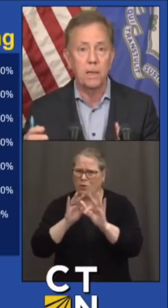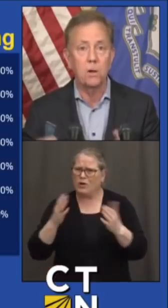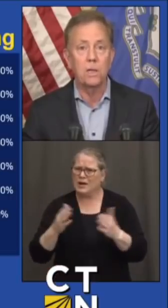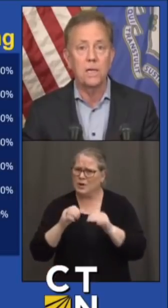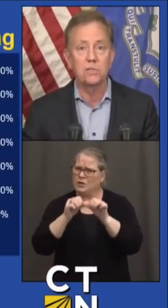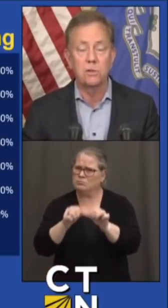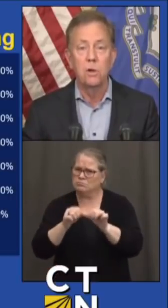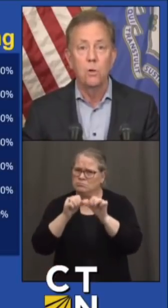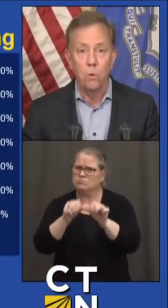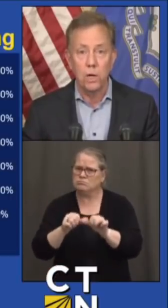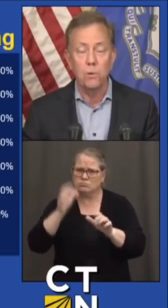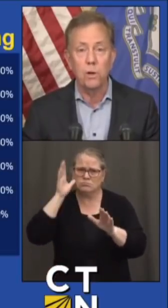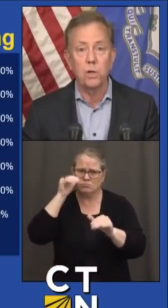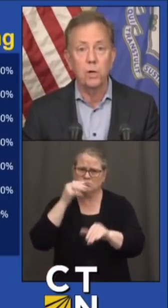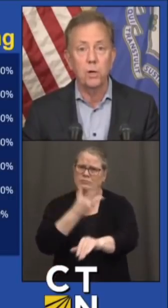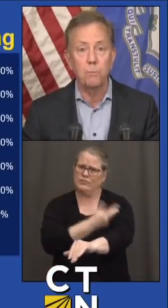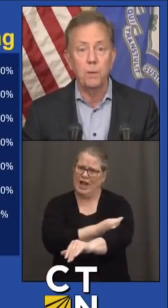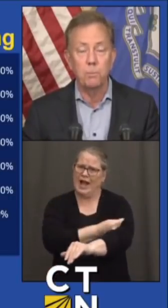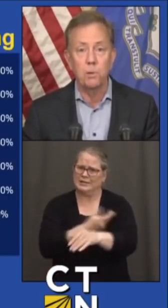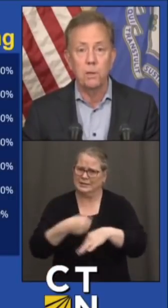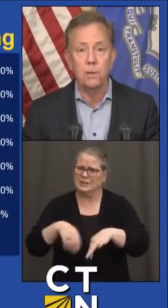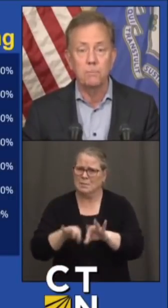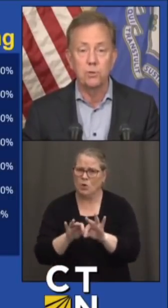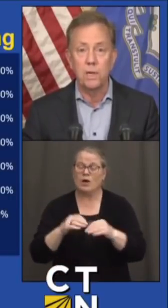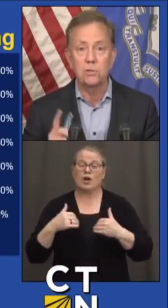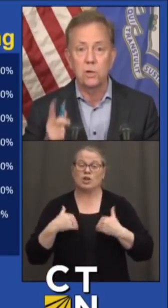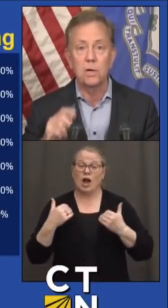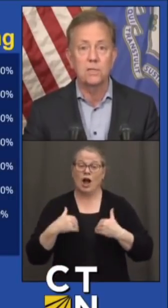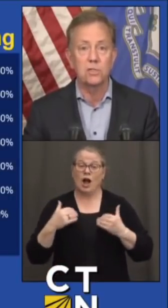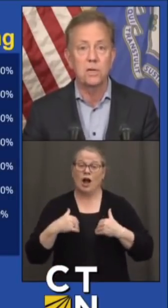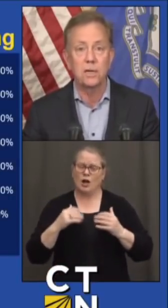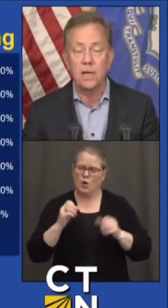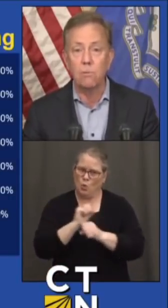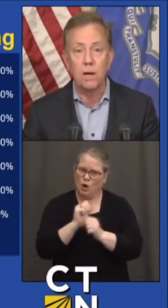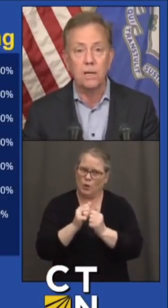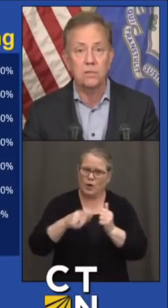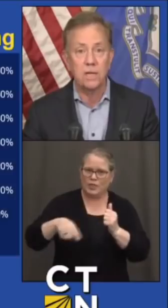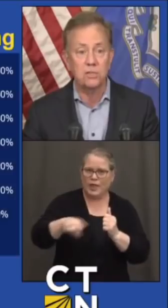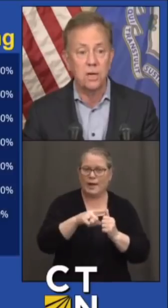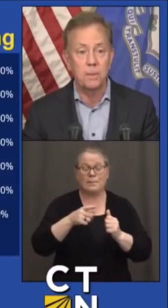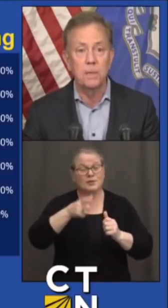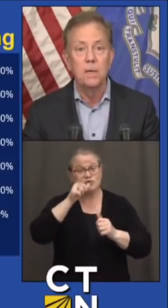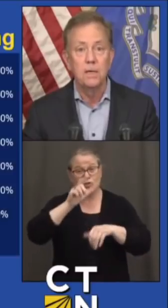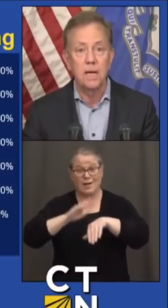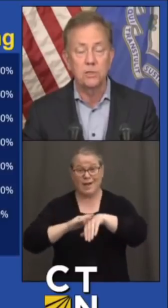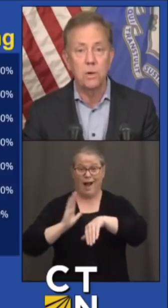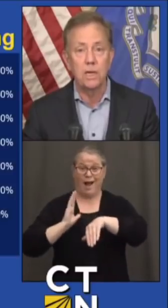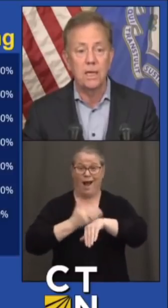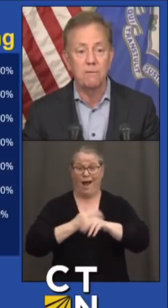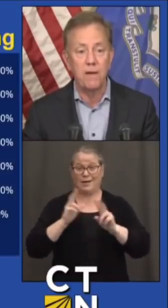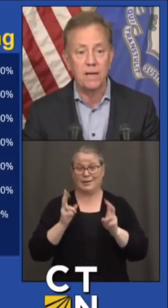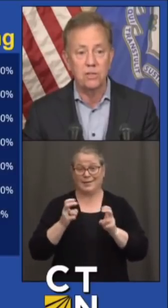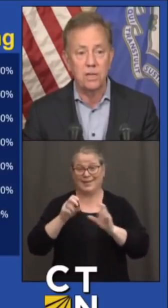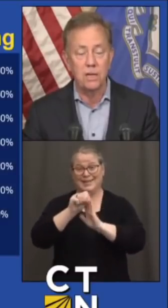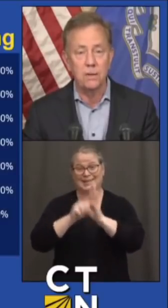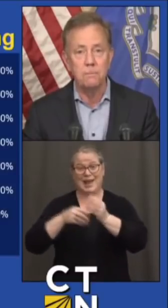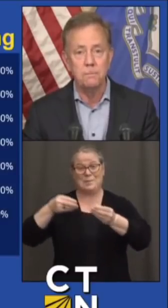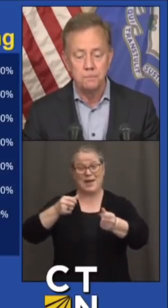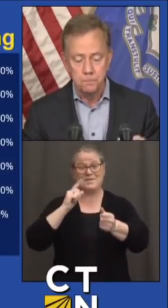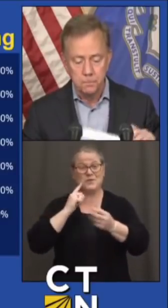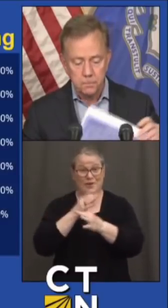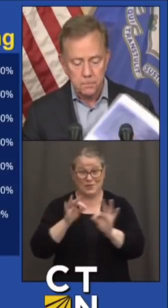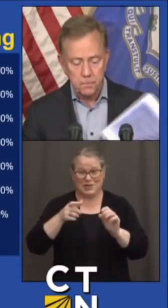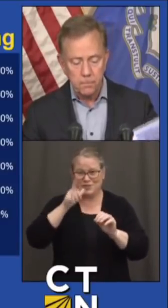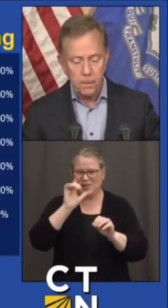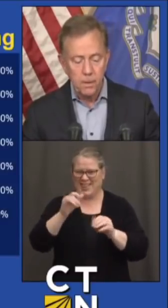pedal to the metal on this, working with our younger people, drinks on us. Get ready because that's coming next week. Get vaccinated. Get vaccinated.